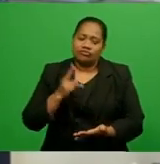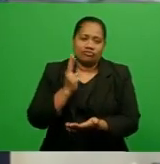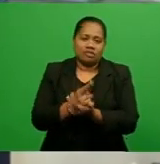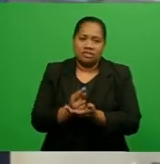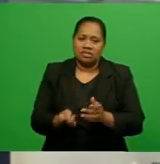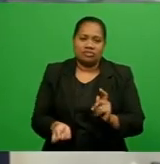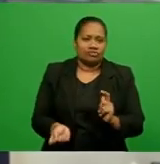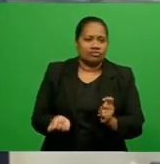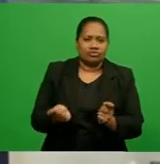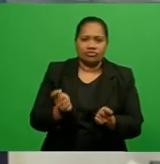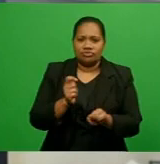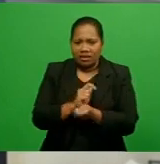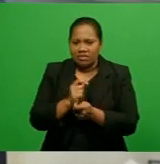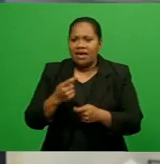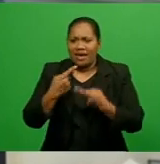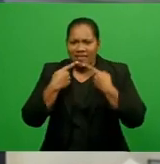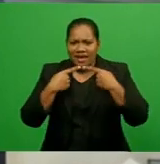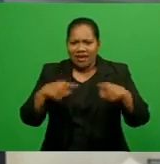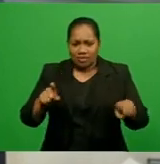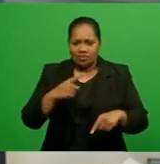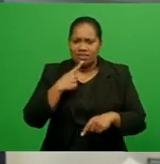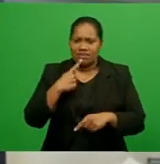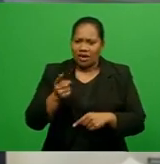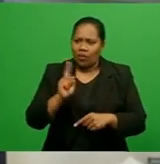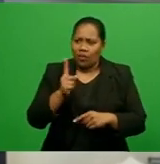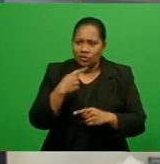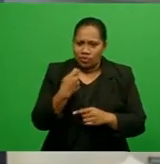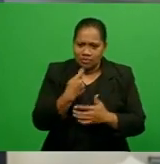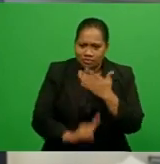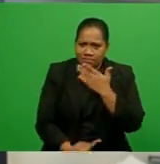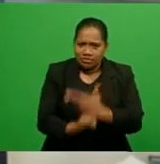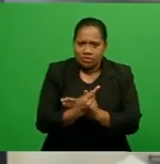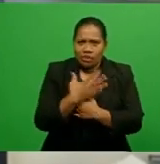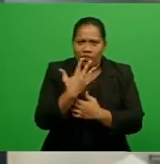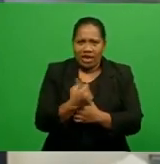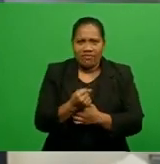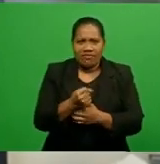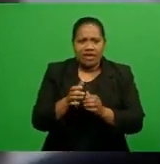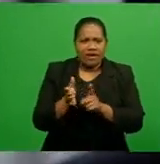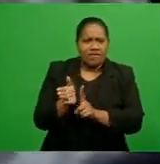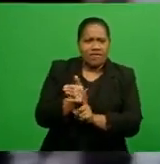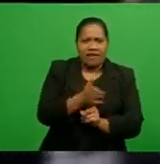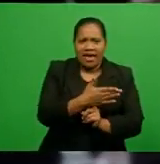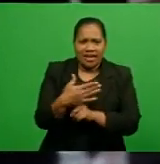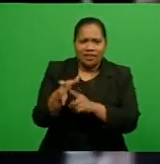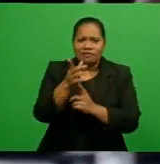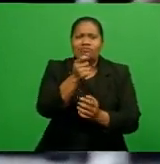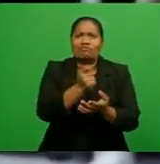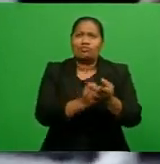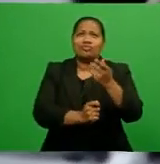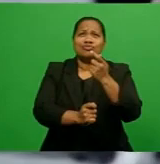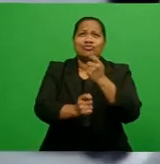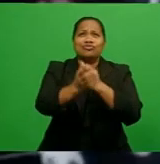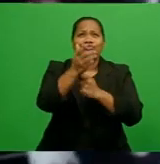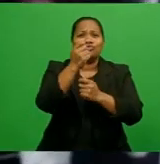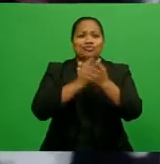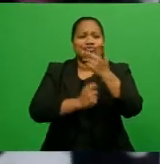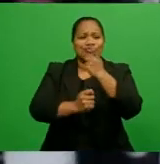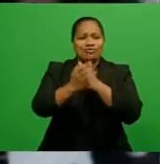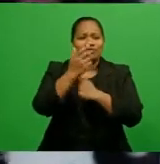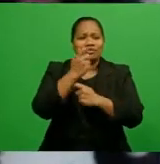say what is about to happen, what the flag raising started. So all that was